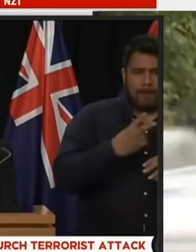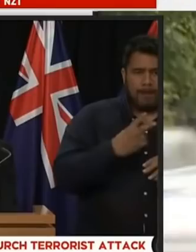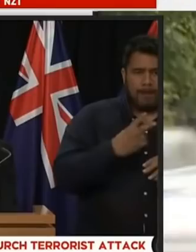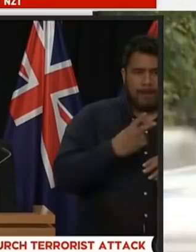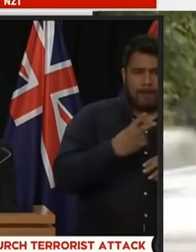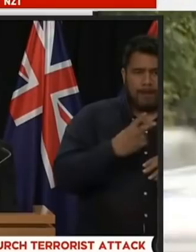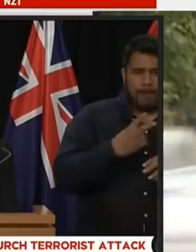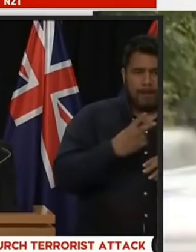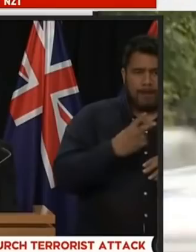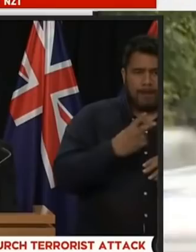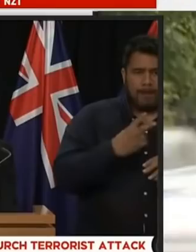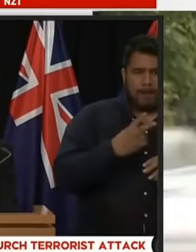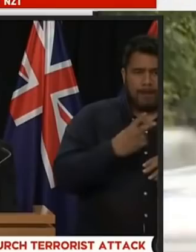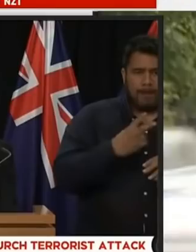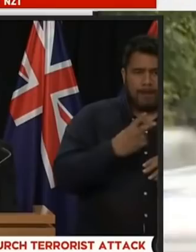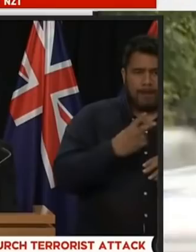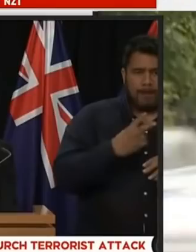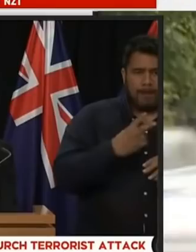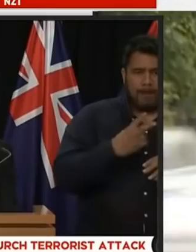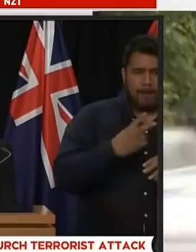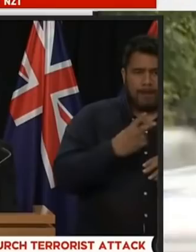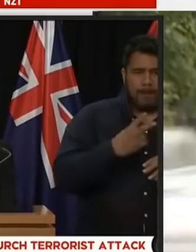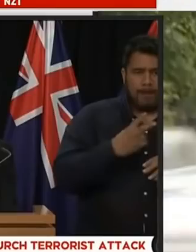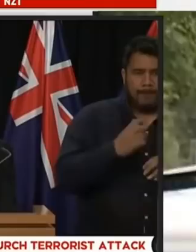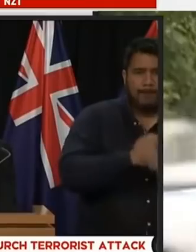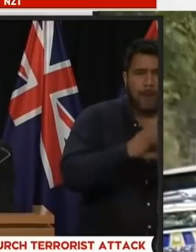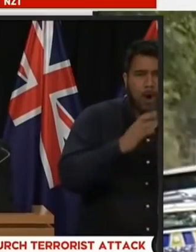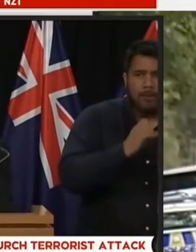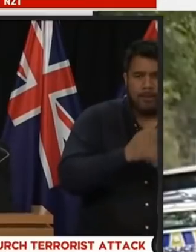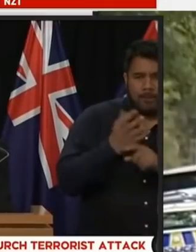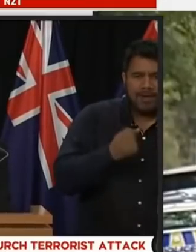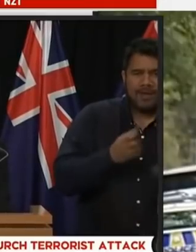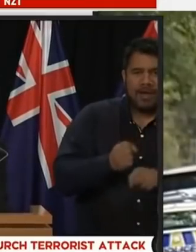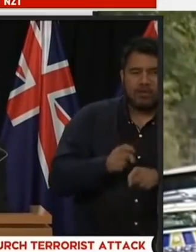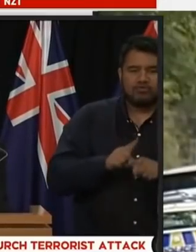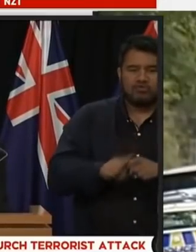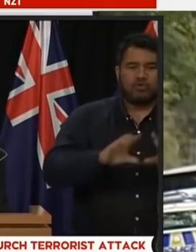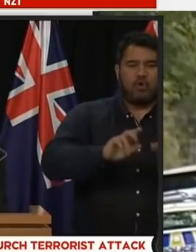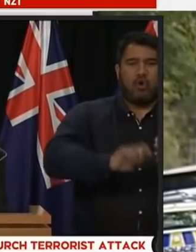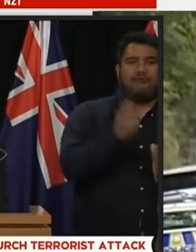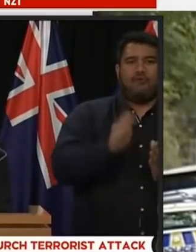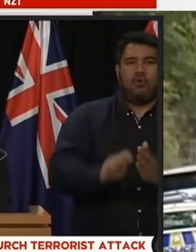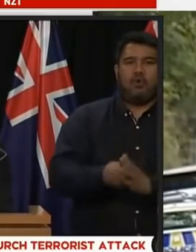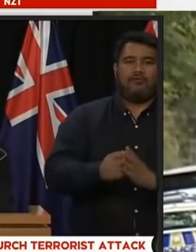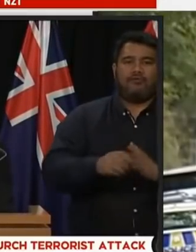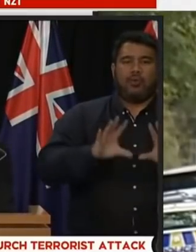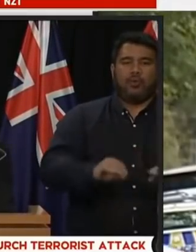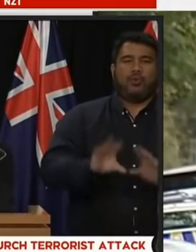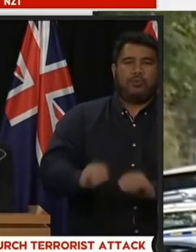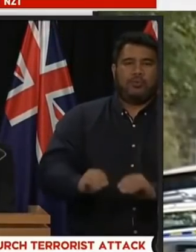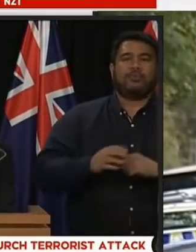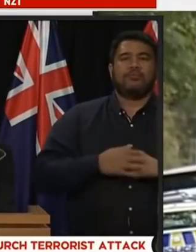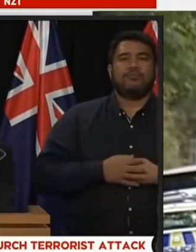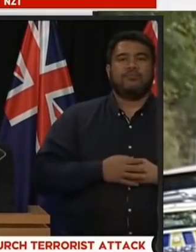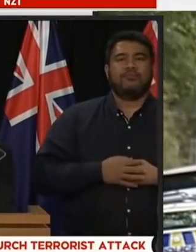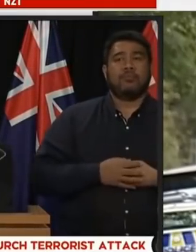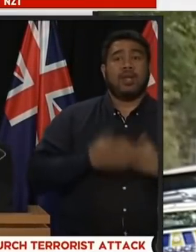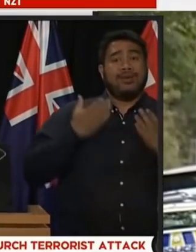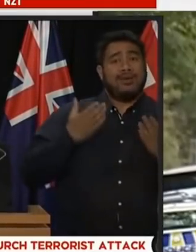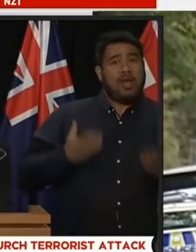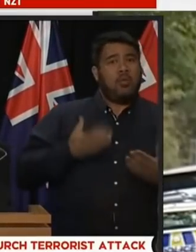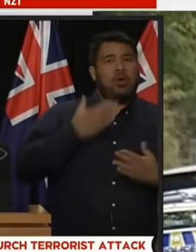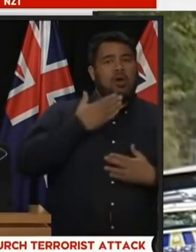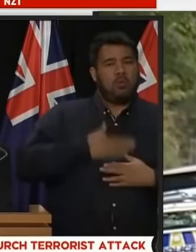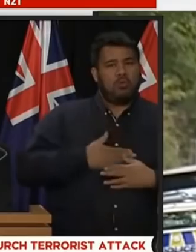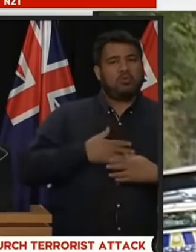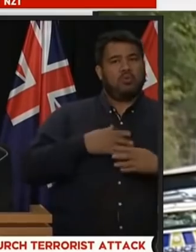okay that proves me right again gunpowder is the issue special mention of those who are involved in both the uh parts